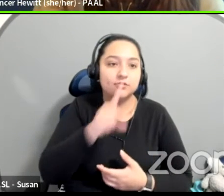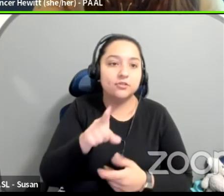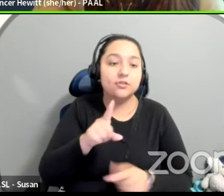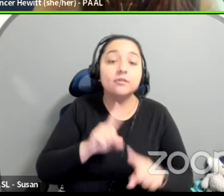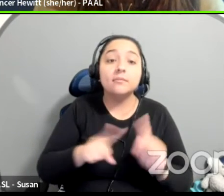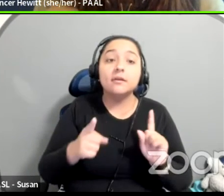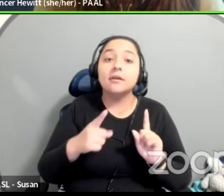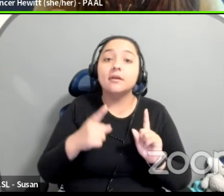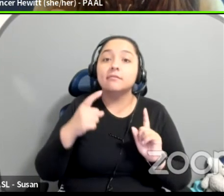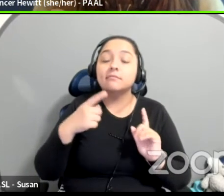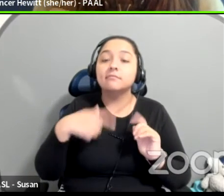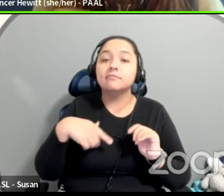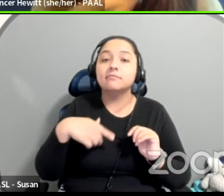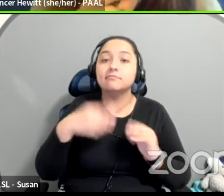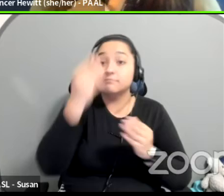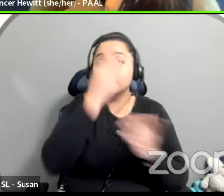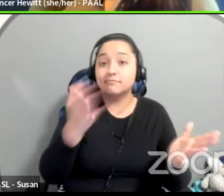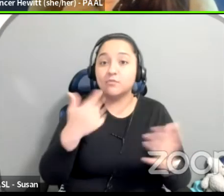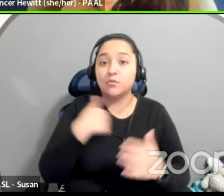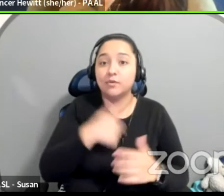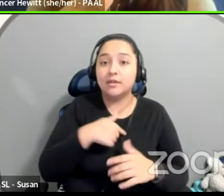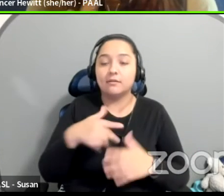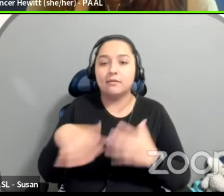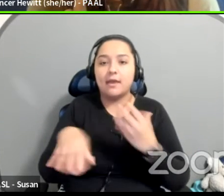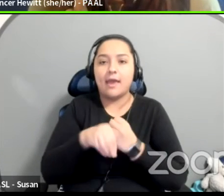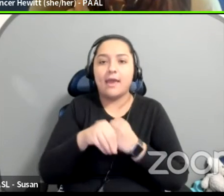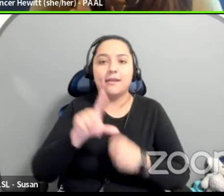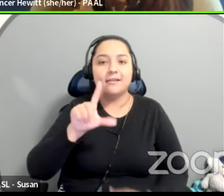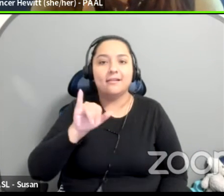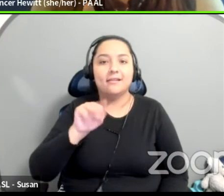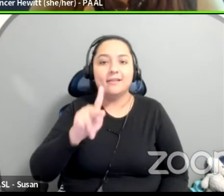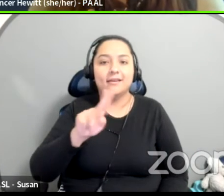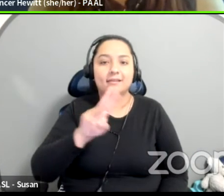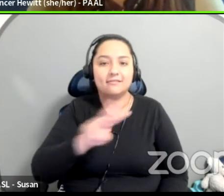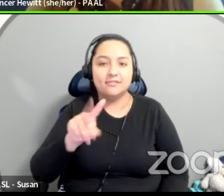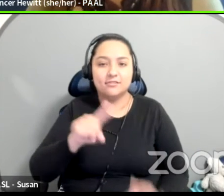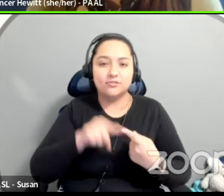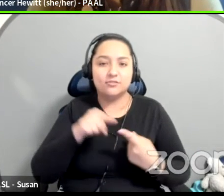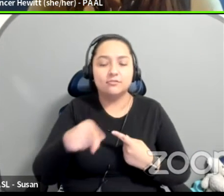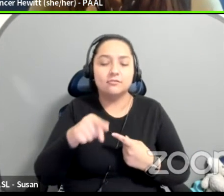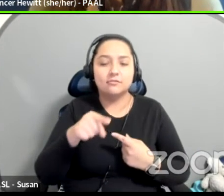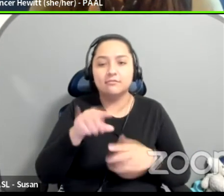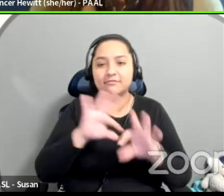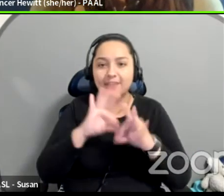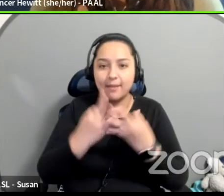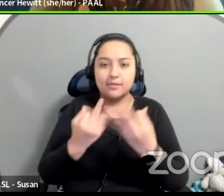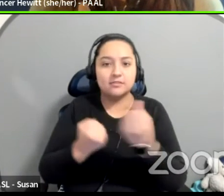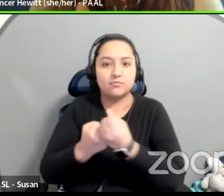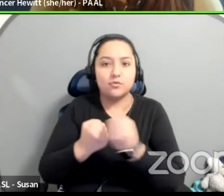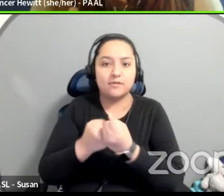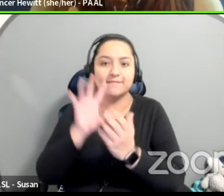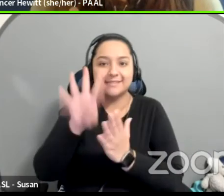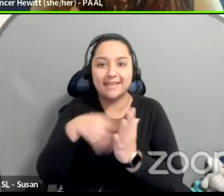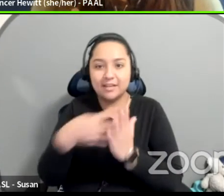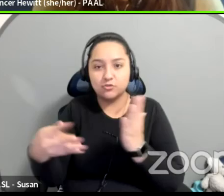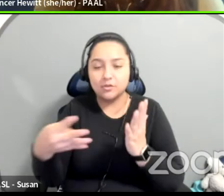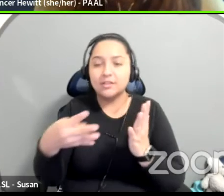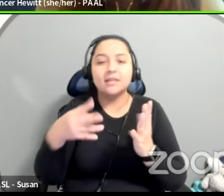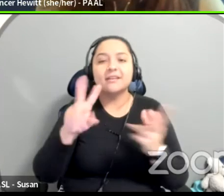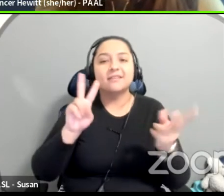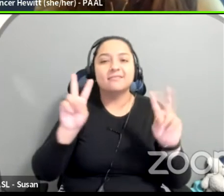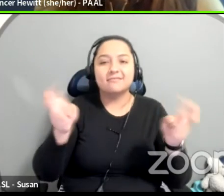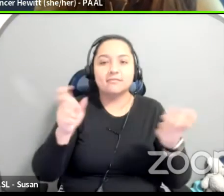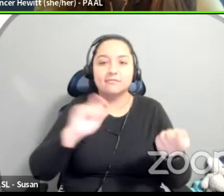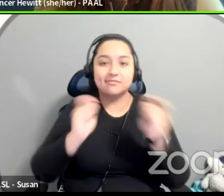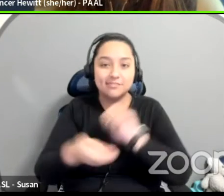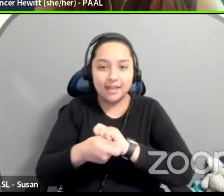I put the link to our cheat sheet on achievable family supportive scheduling, which has actually been retitled humane for everyone, because